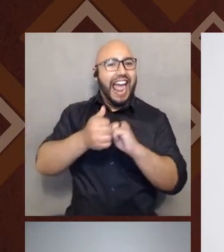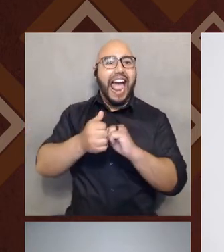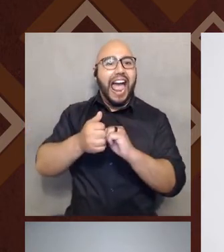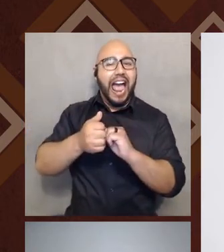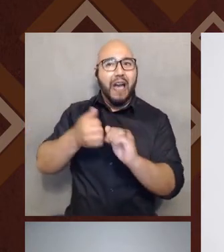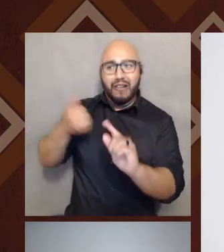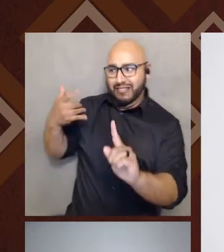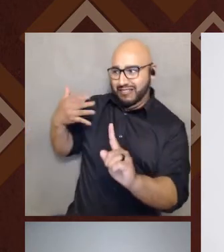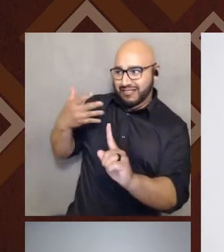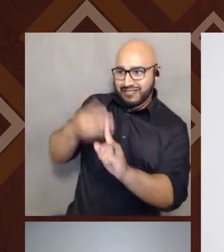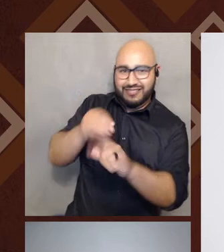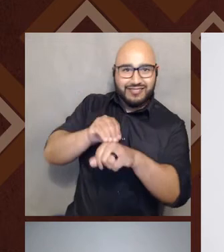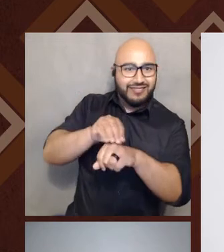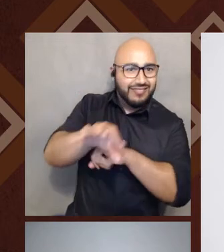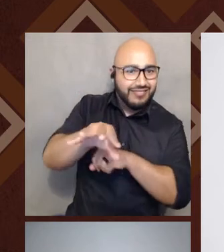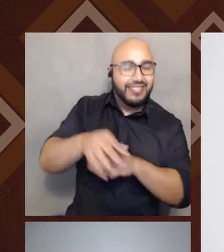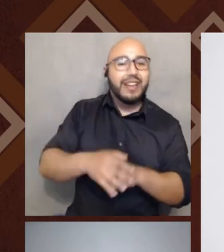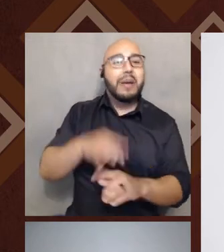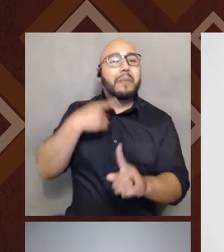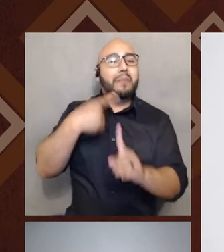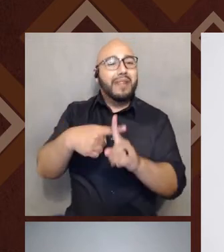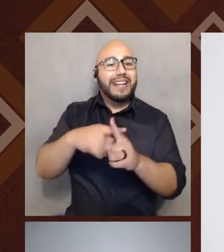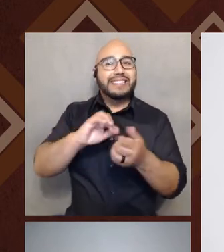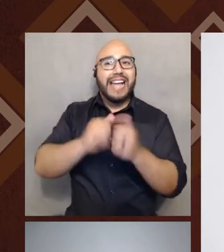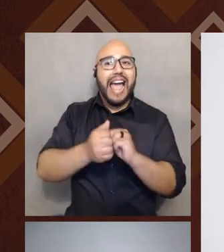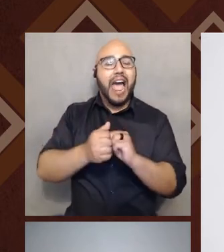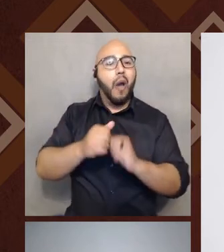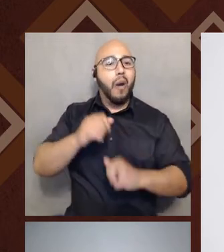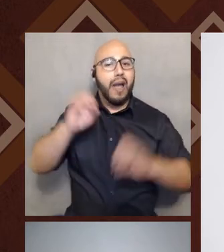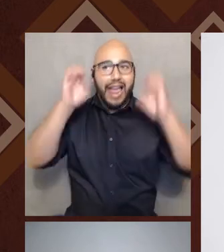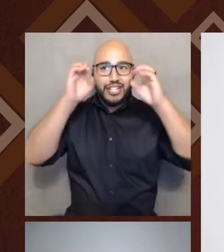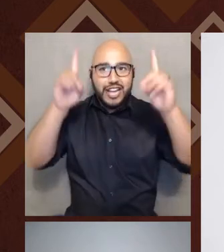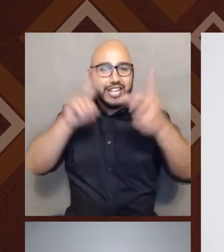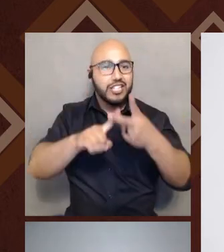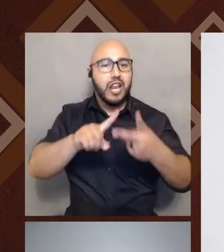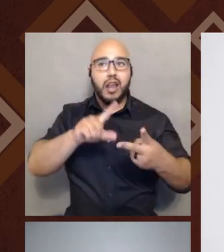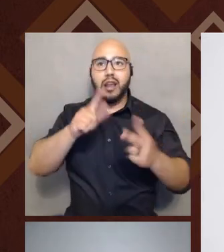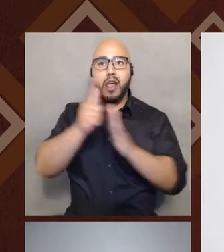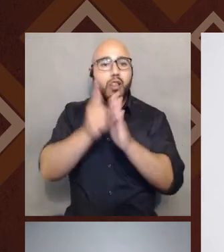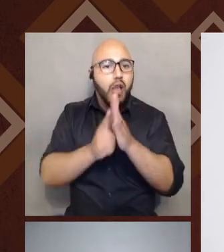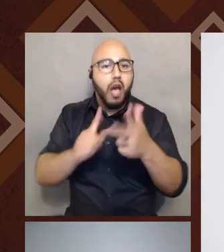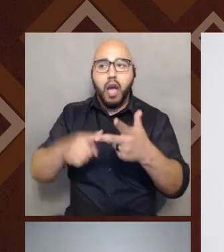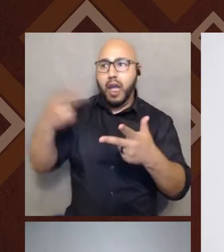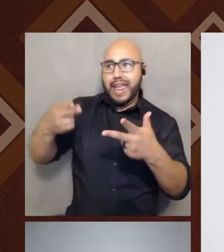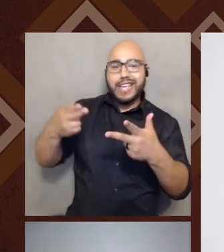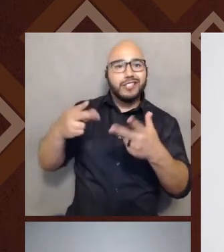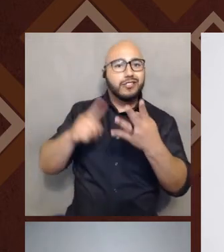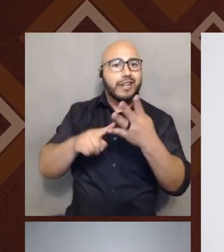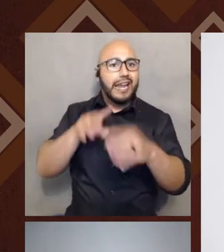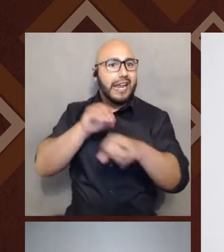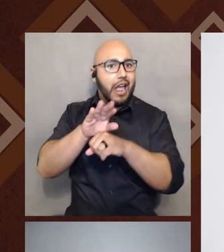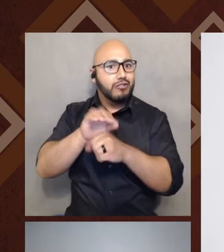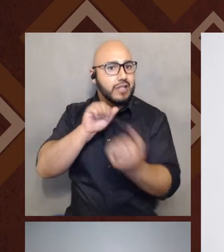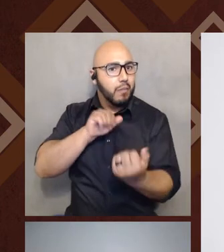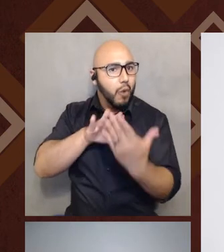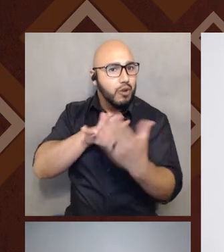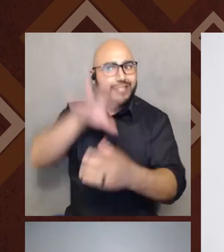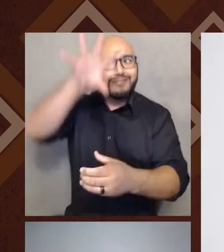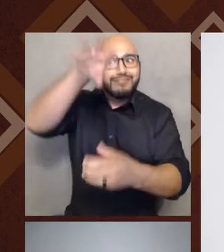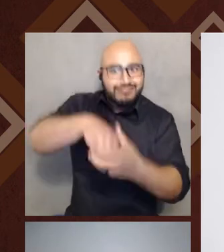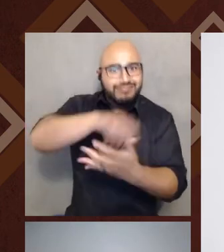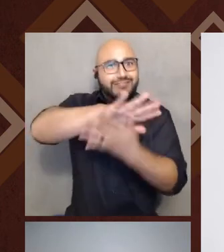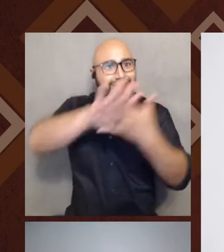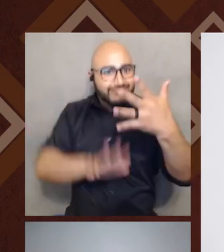and are captured in fields like education and law, history. There's also counseling techniques that are specific